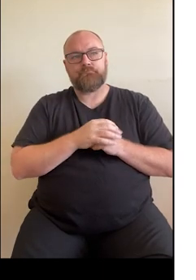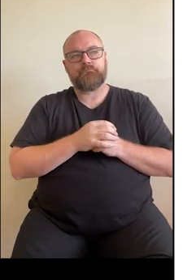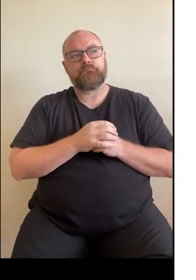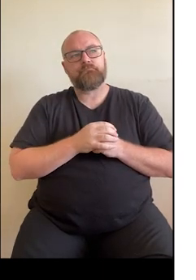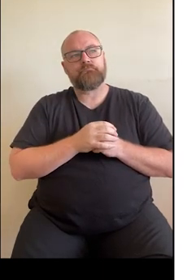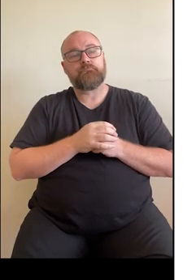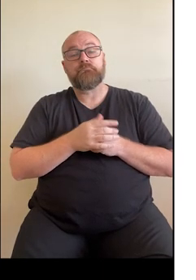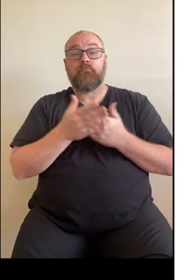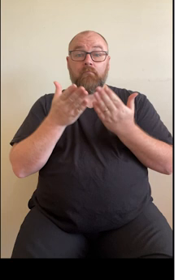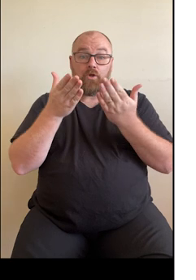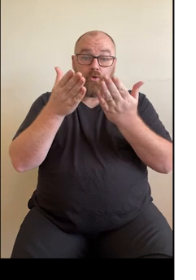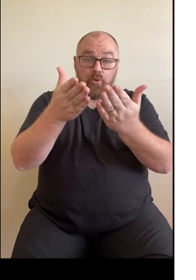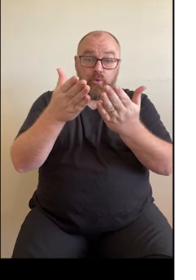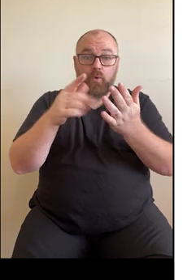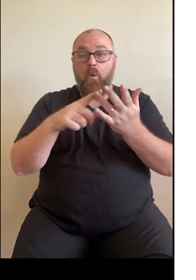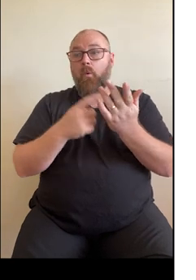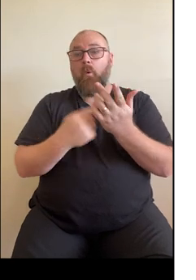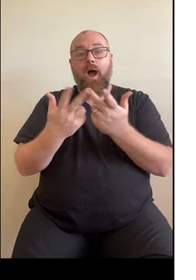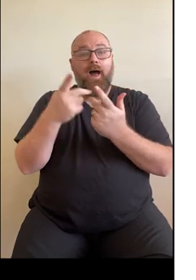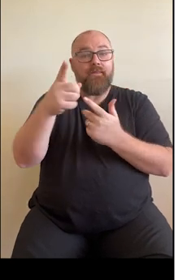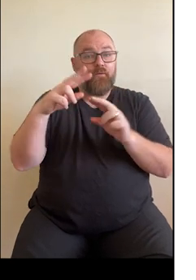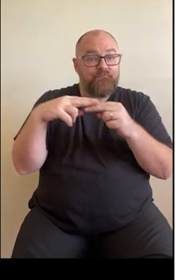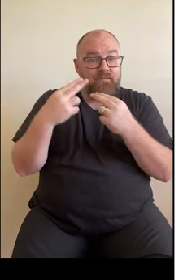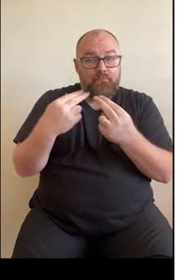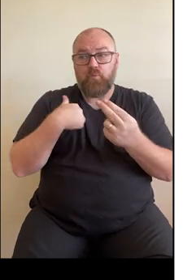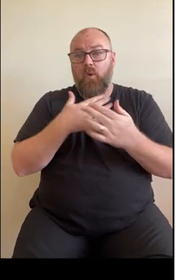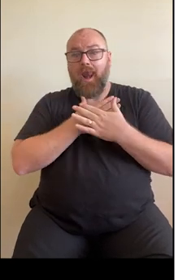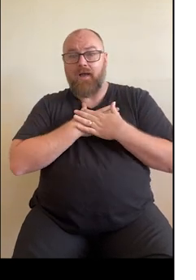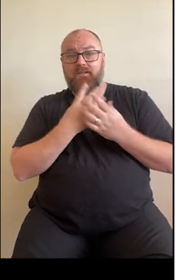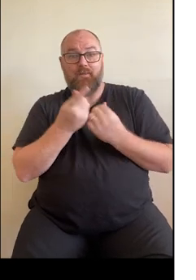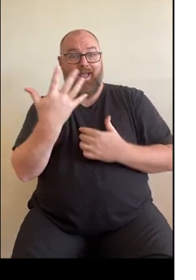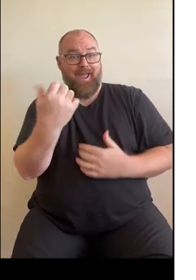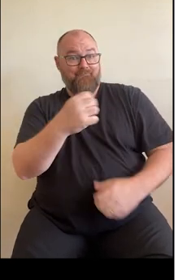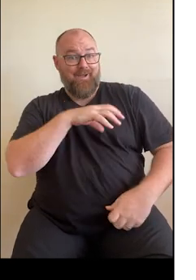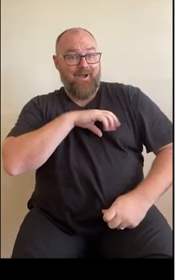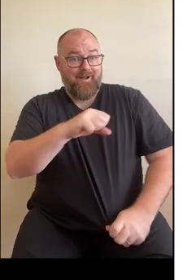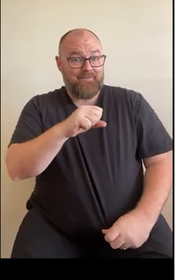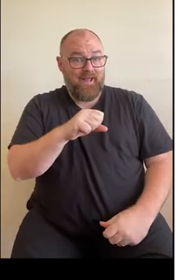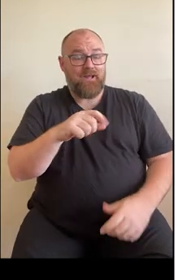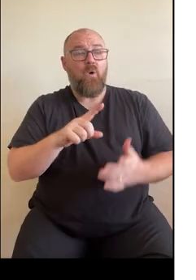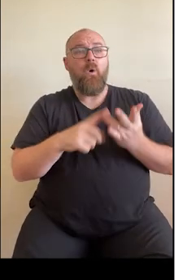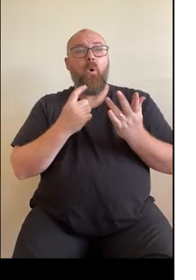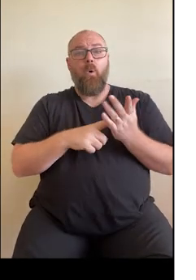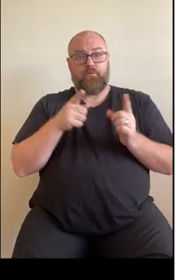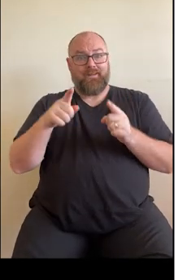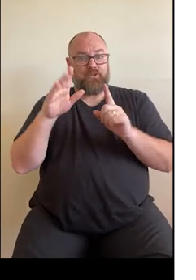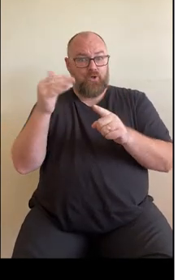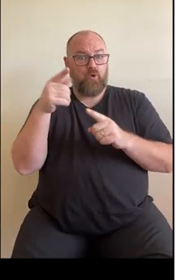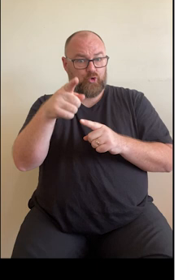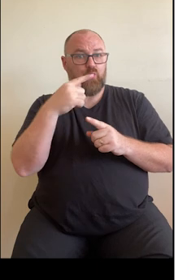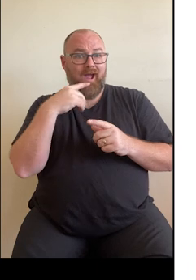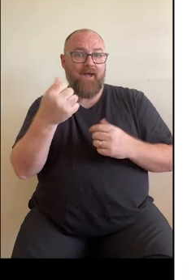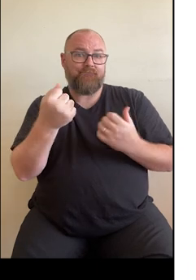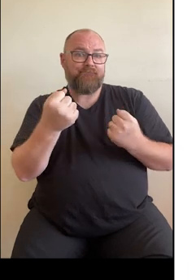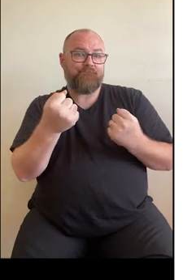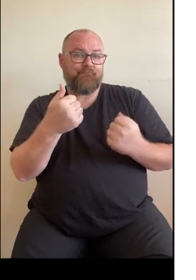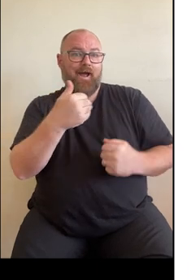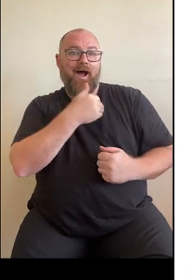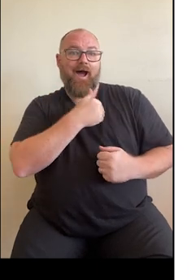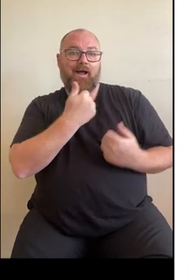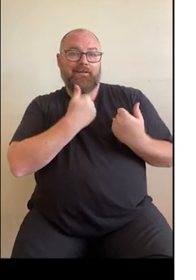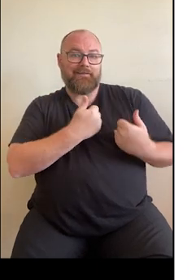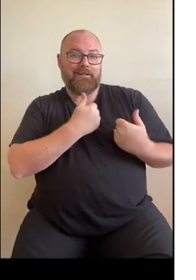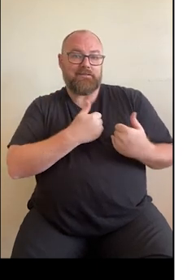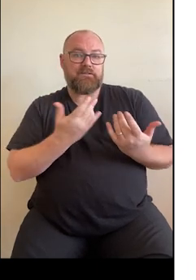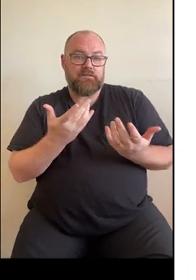If you or someone you love has recently experienced a heart attack or being told you have